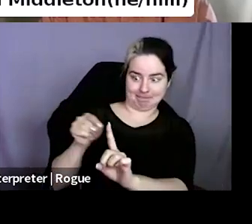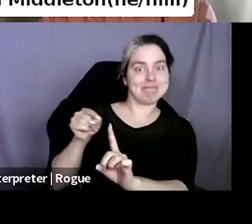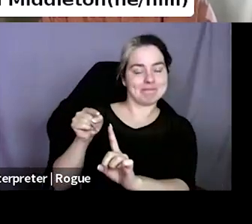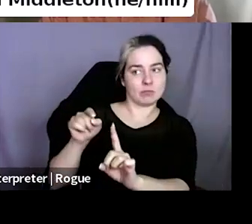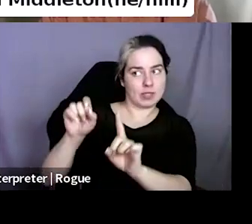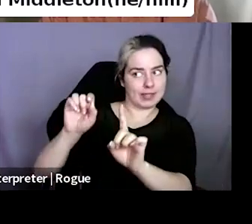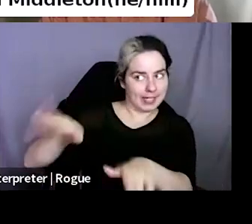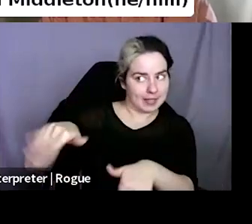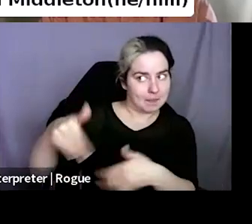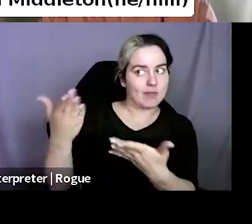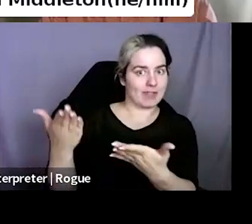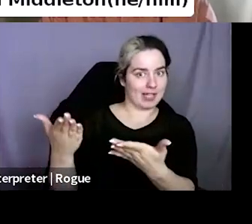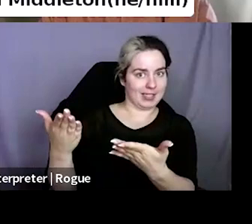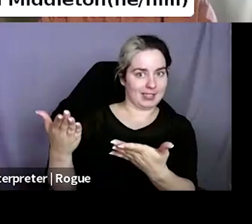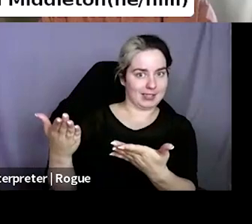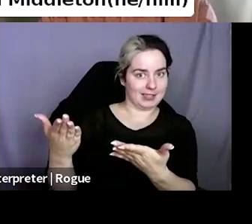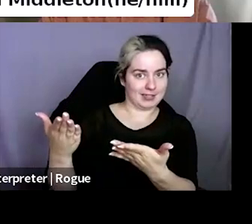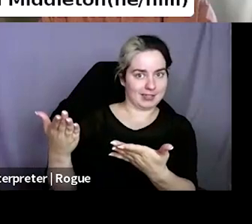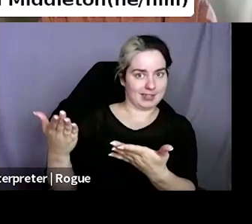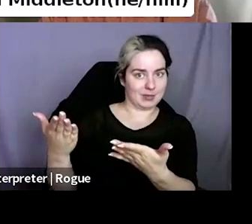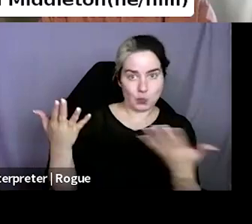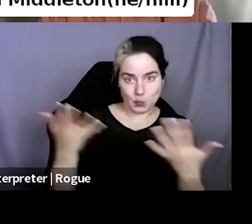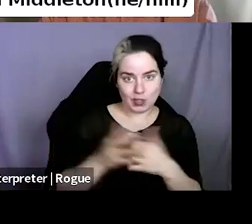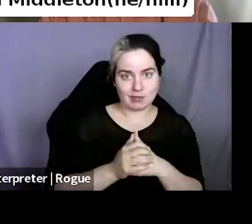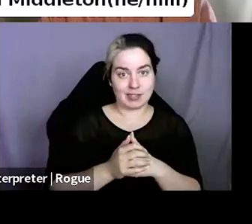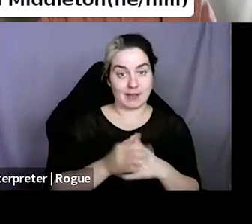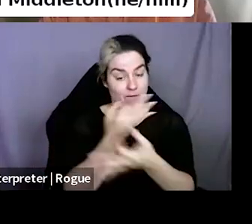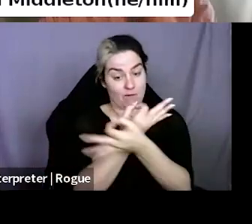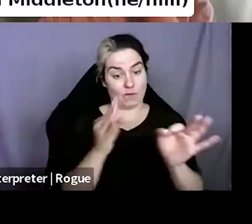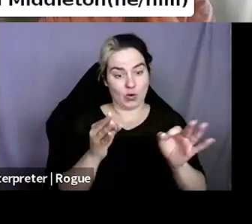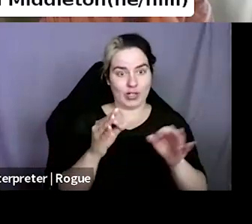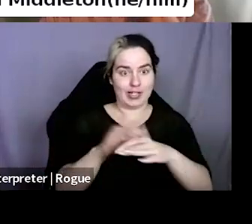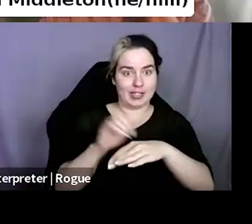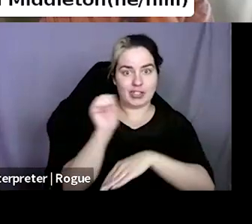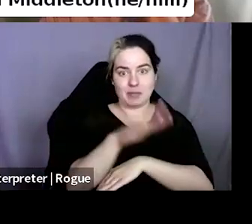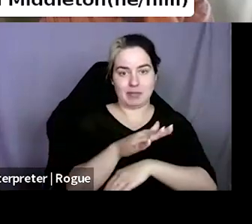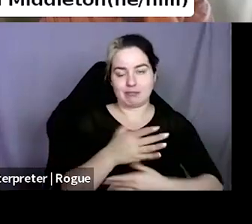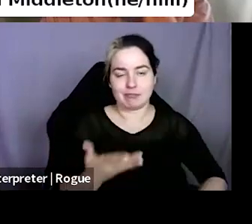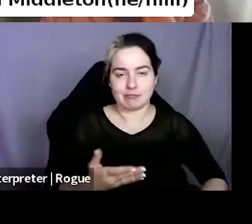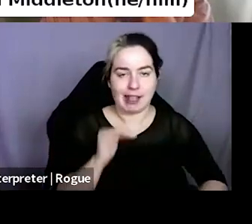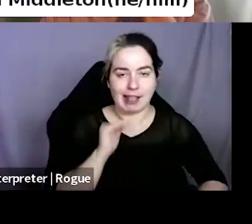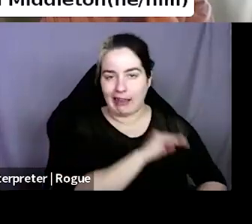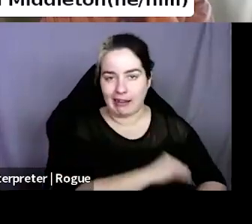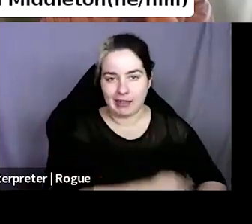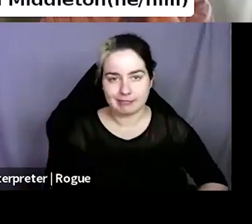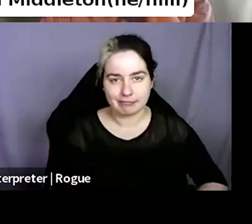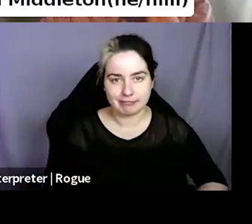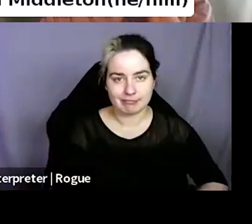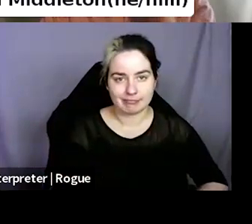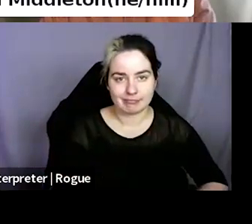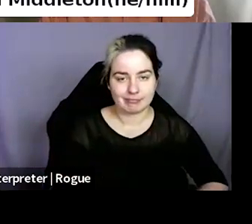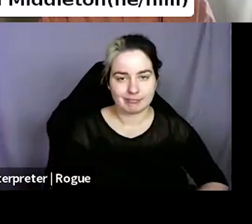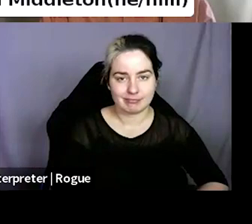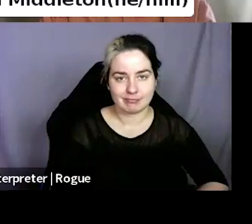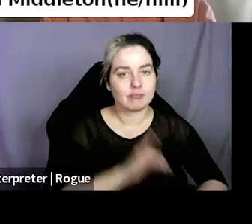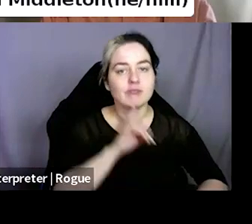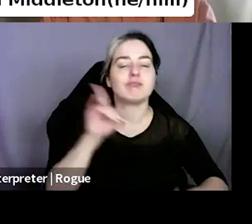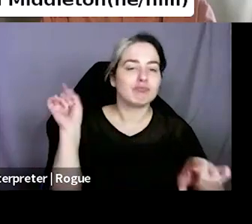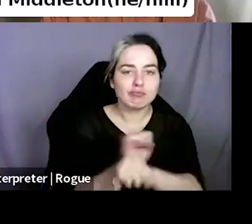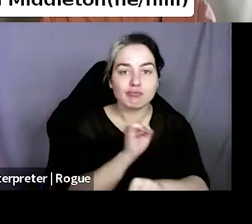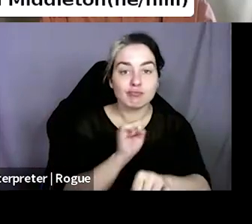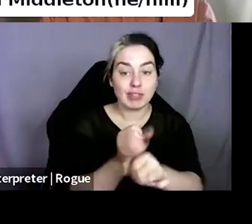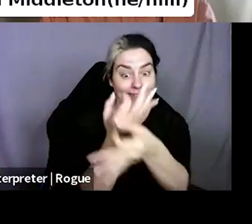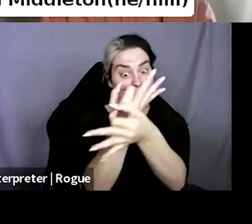compete with Amazon because free shipping is a lie. Um, there is no way to